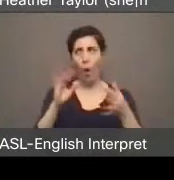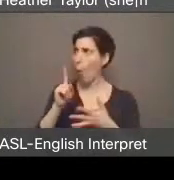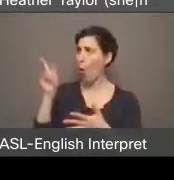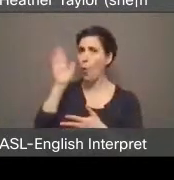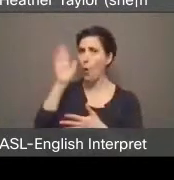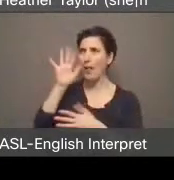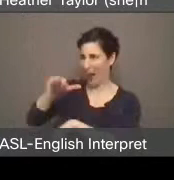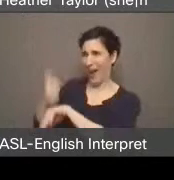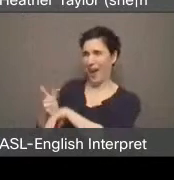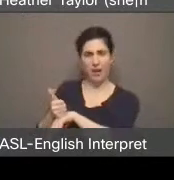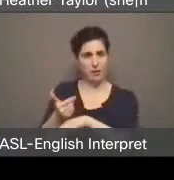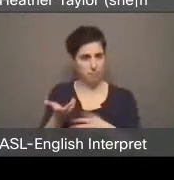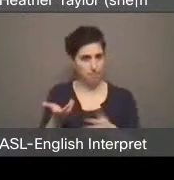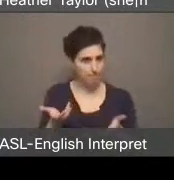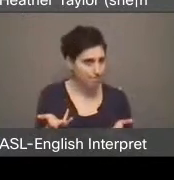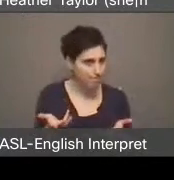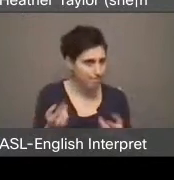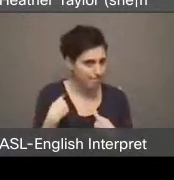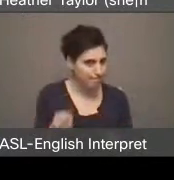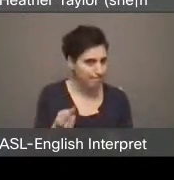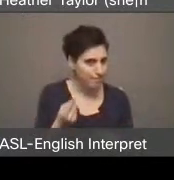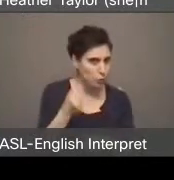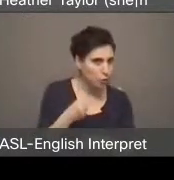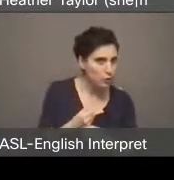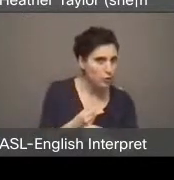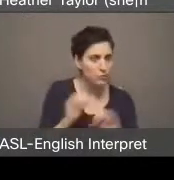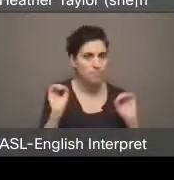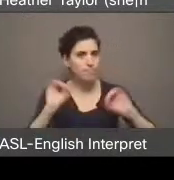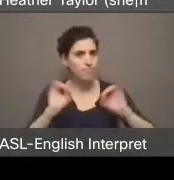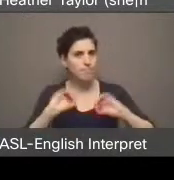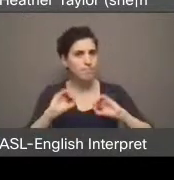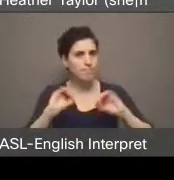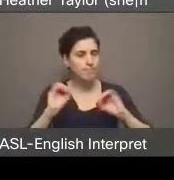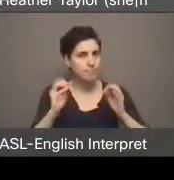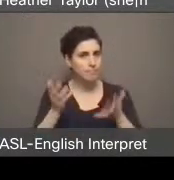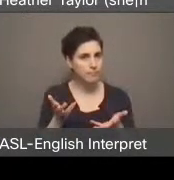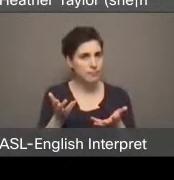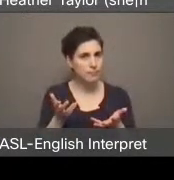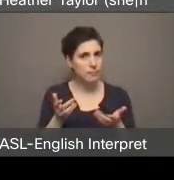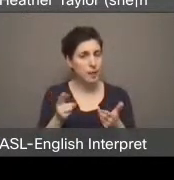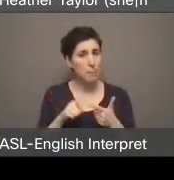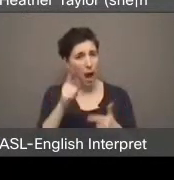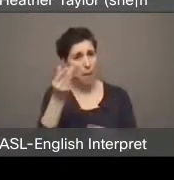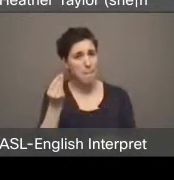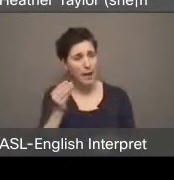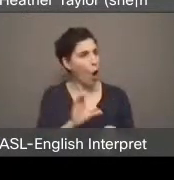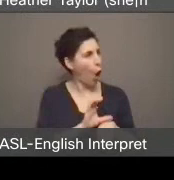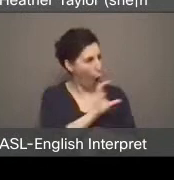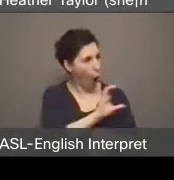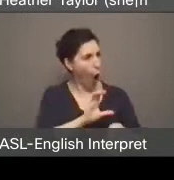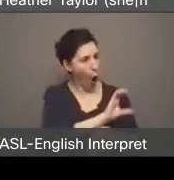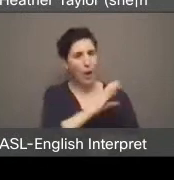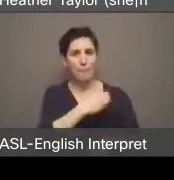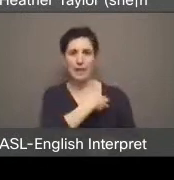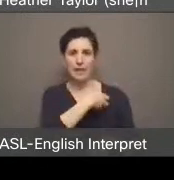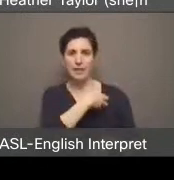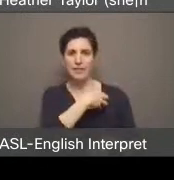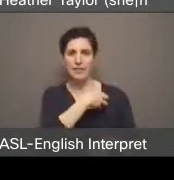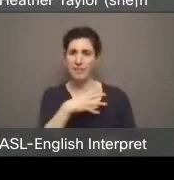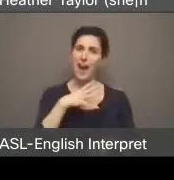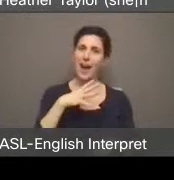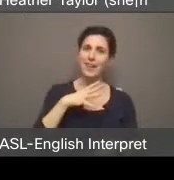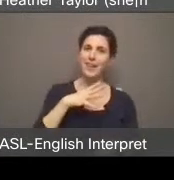it. How can you take years to figure this out? You have no qualms about handing over increases to the police without